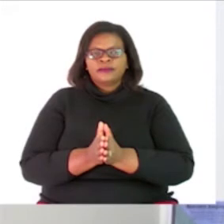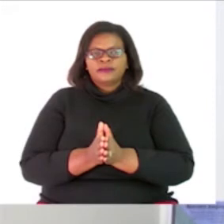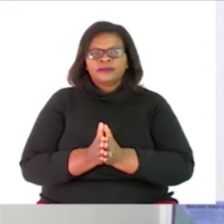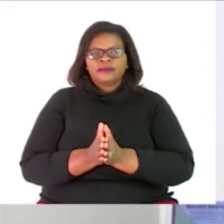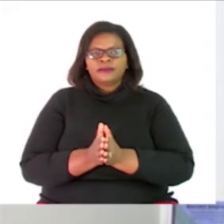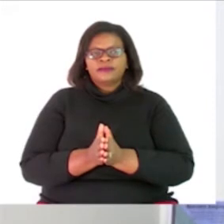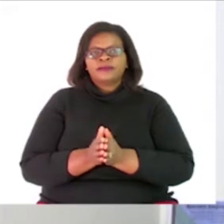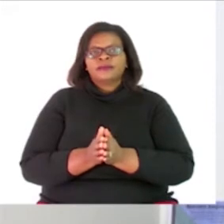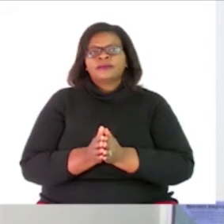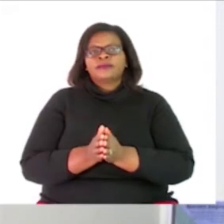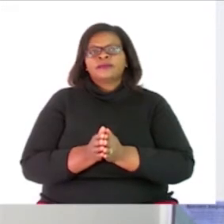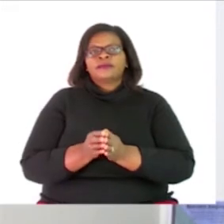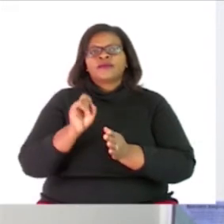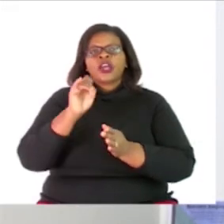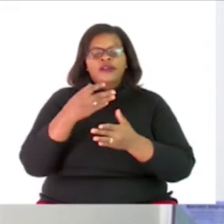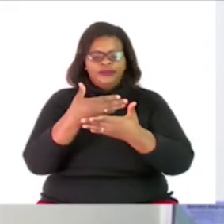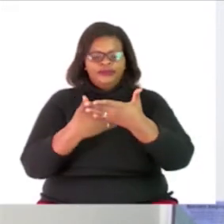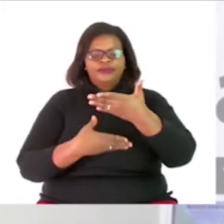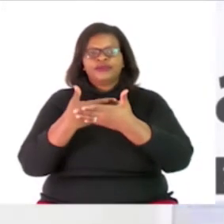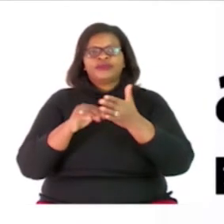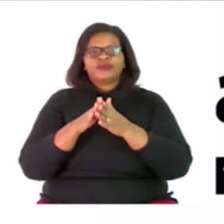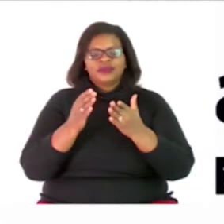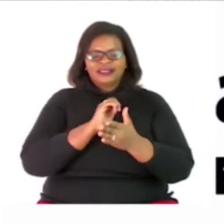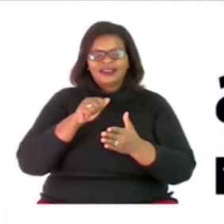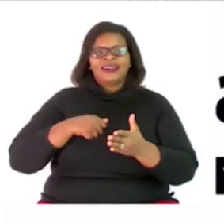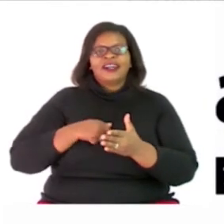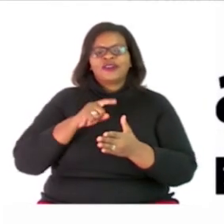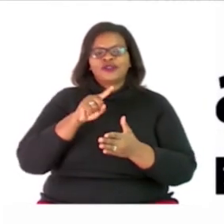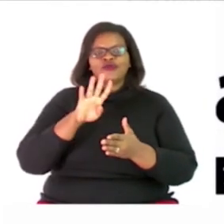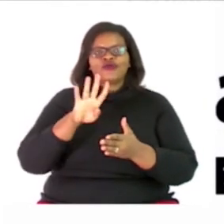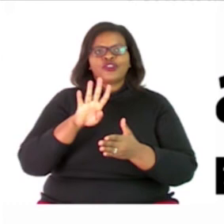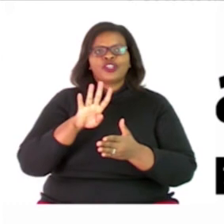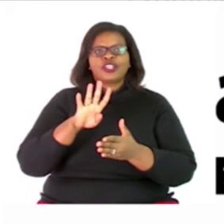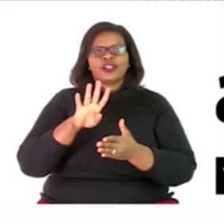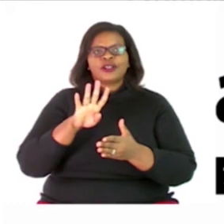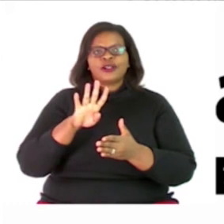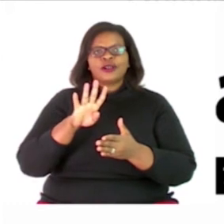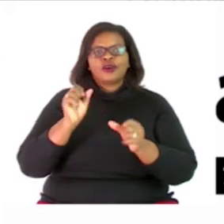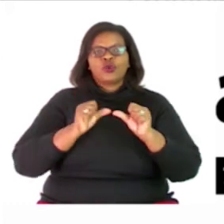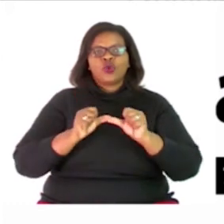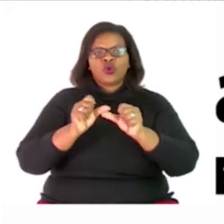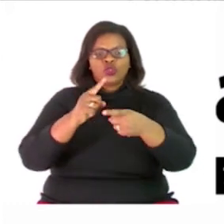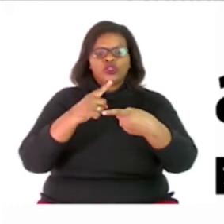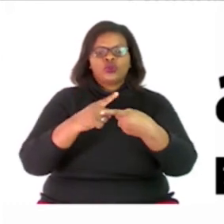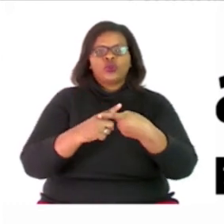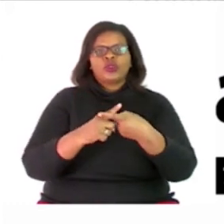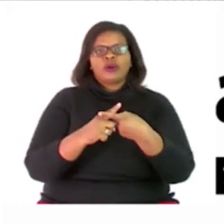when we go to page 13 in our booklet we call we will continue with multiples